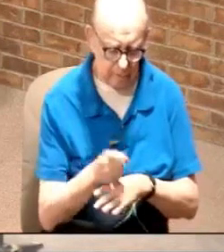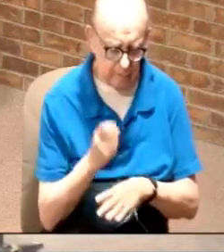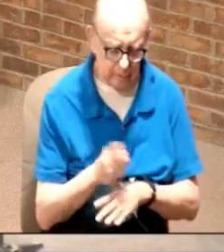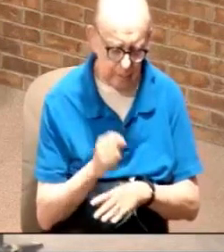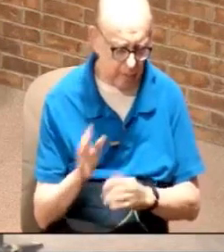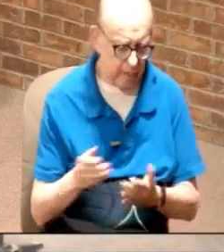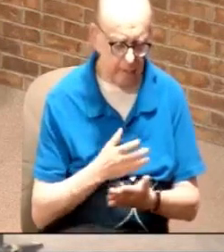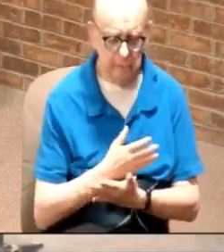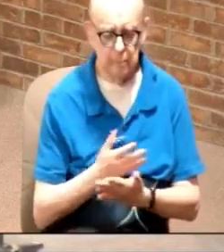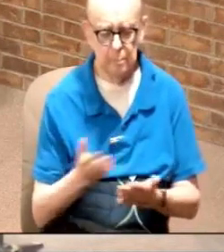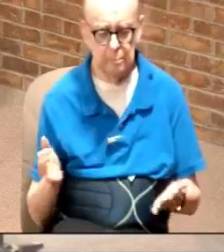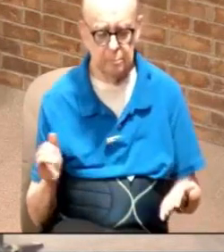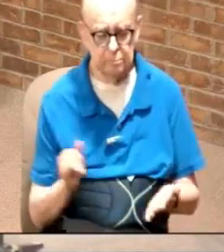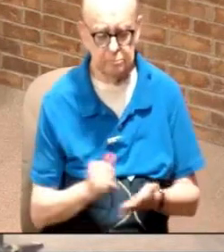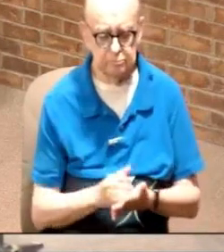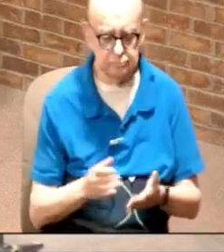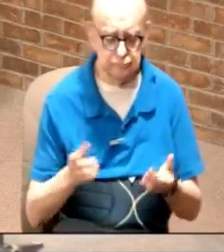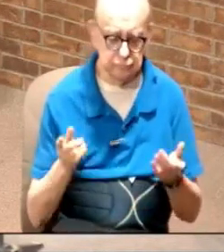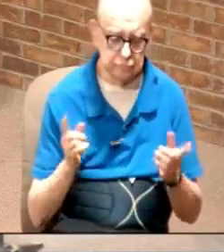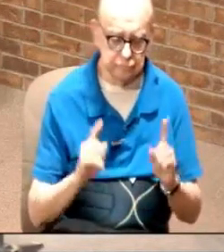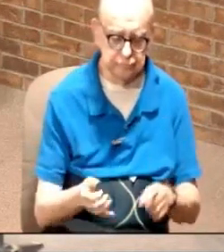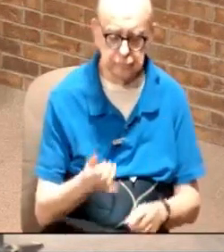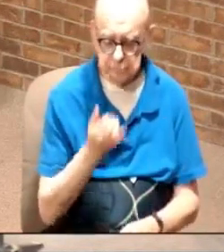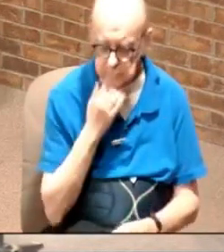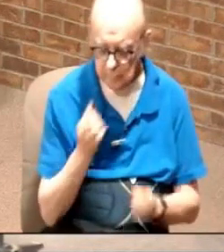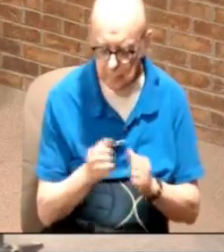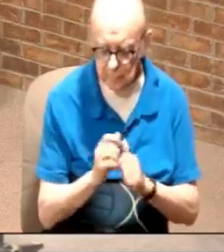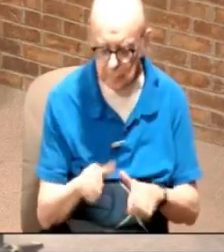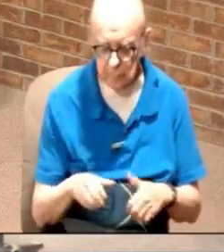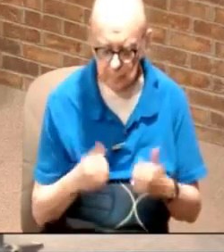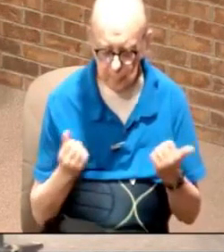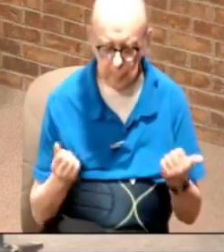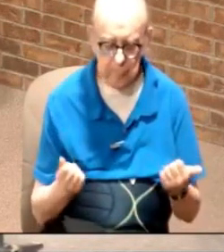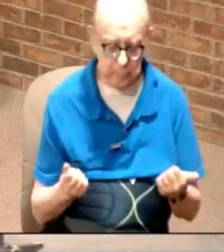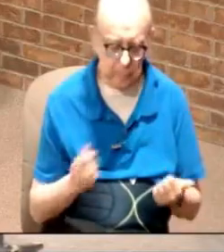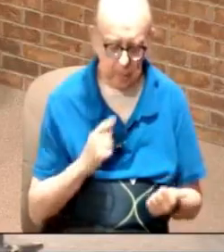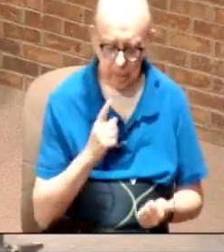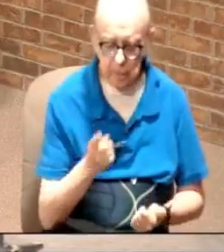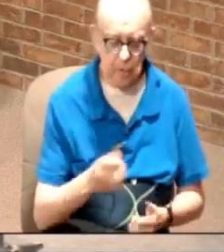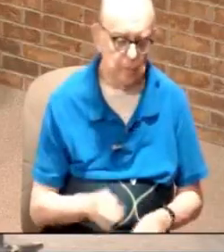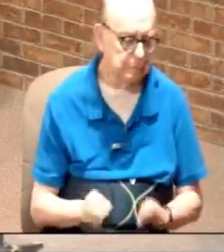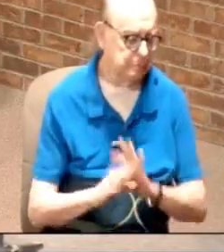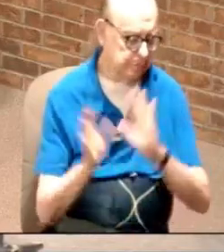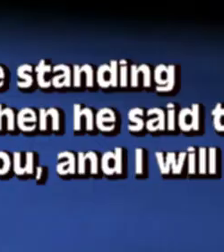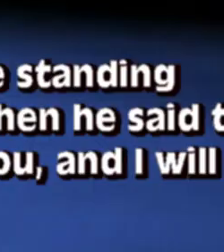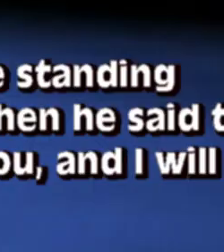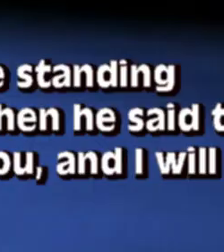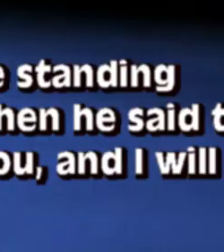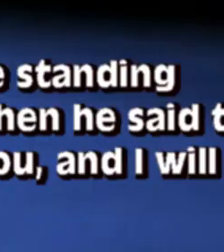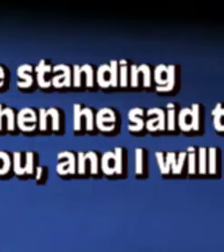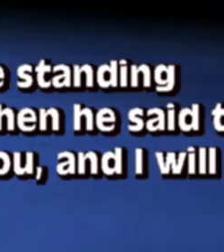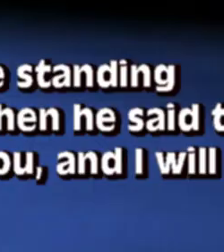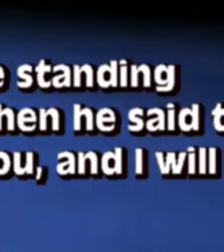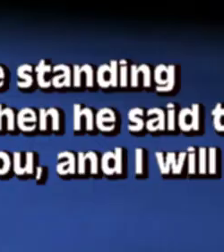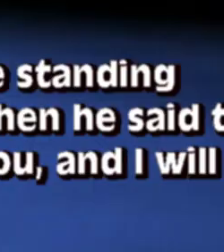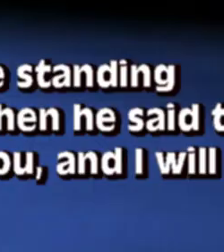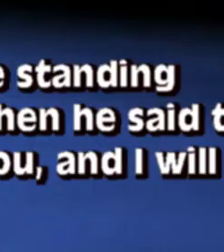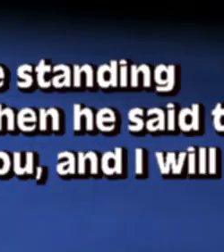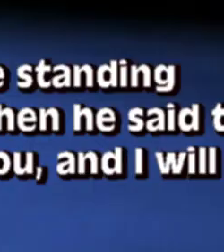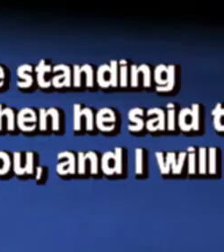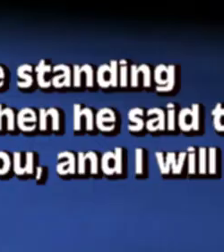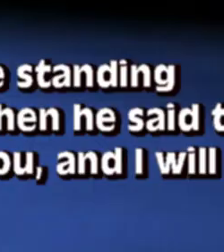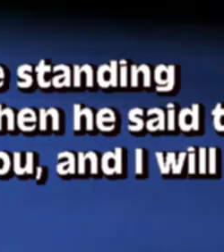of everything that's going wrong in your life. You aren't worth anything. So the angel,